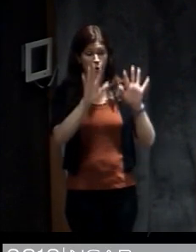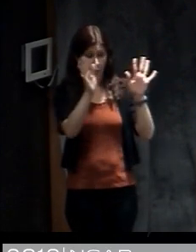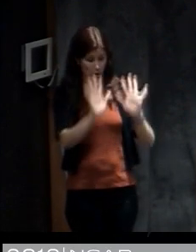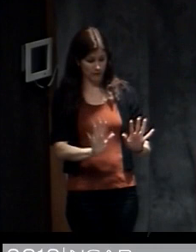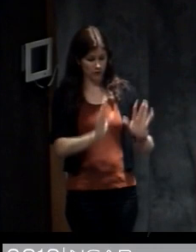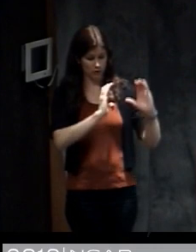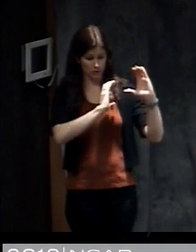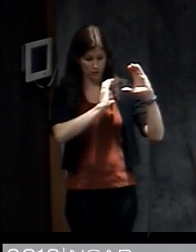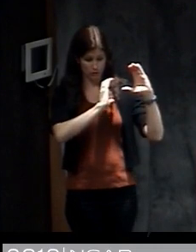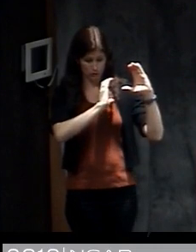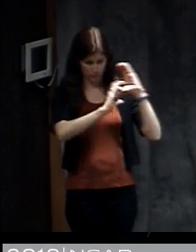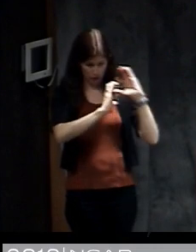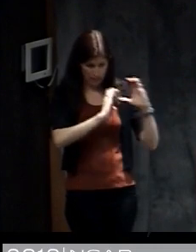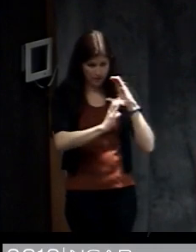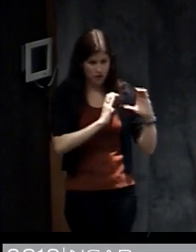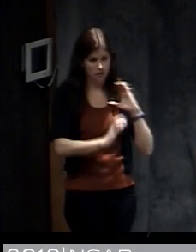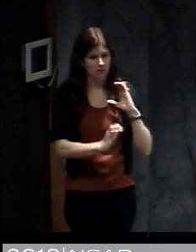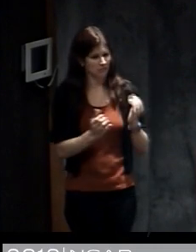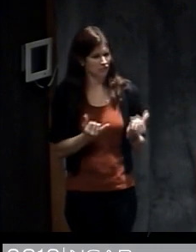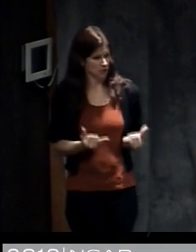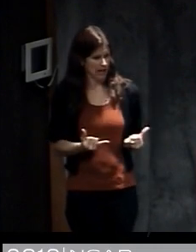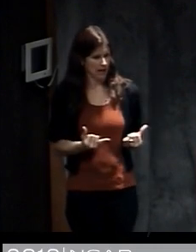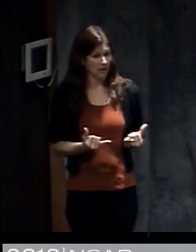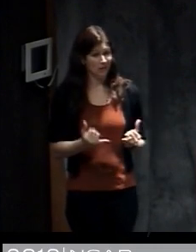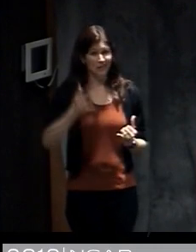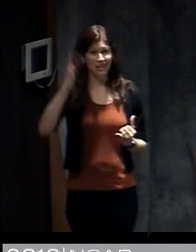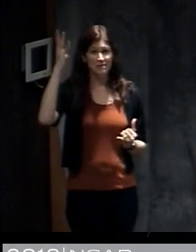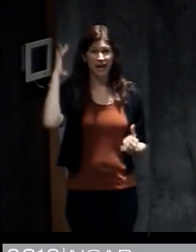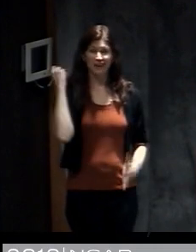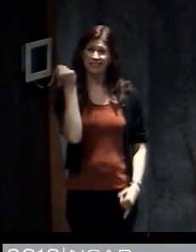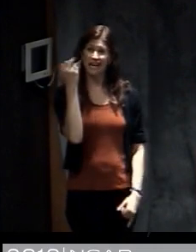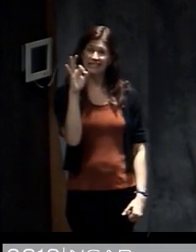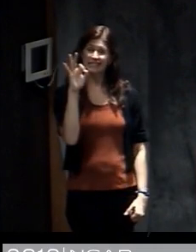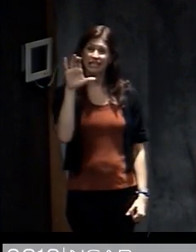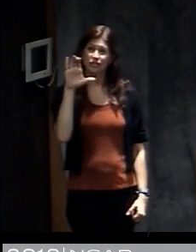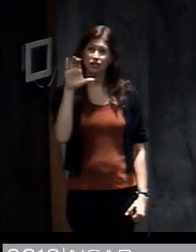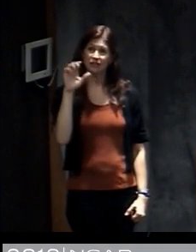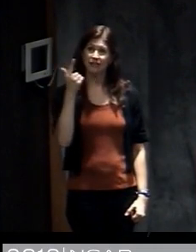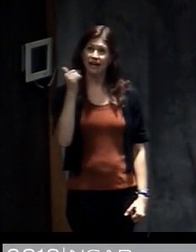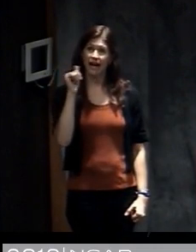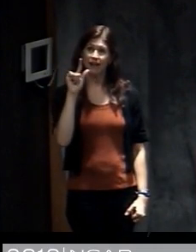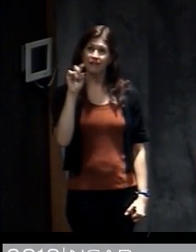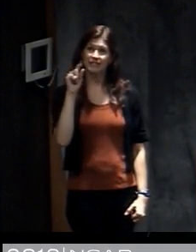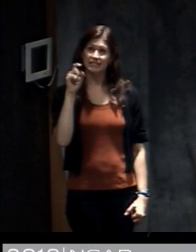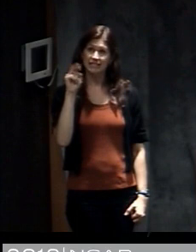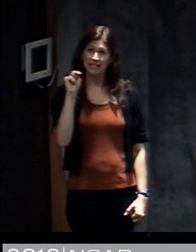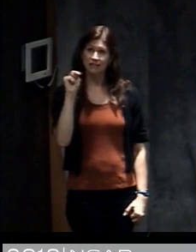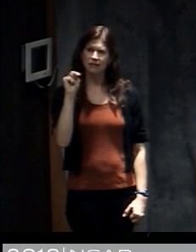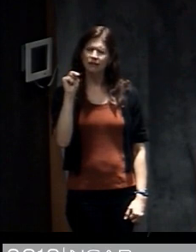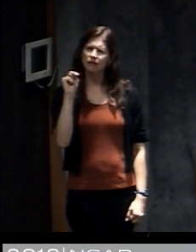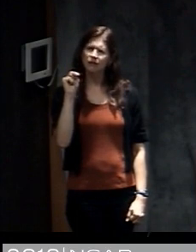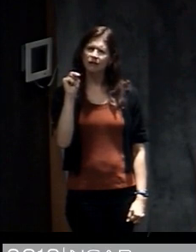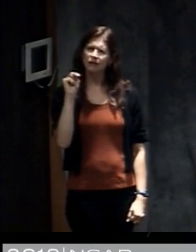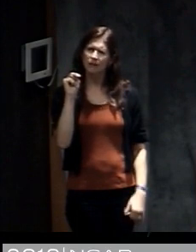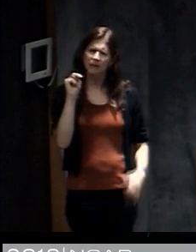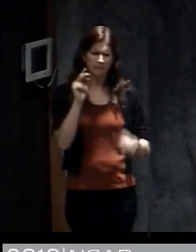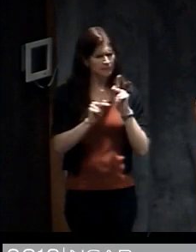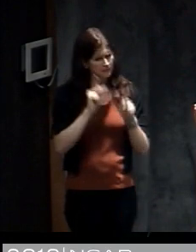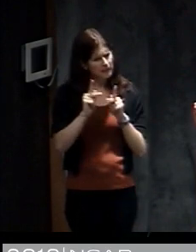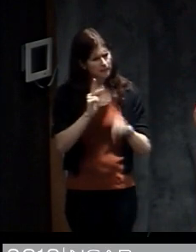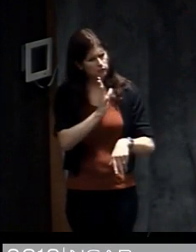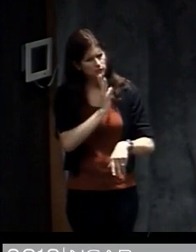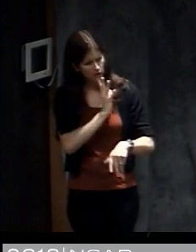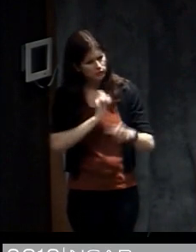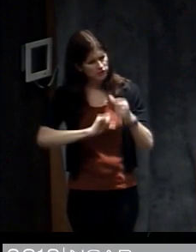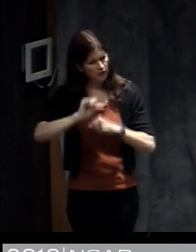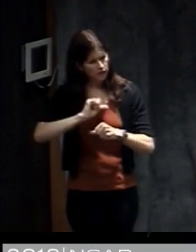and decision-making in today's world. And if you think back to the 1900 Galveston storm, it paints this picture of people talking to each other on the